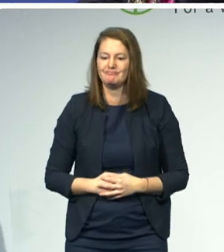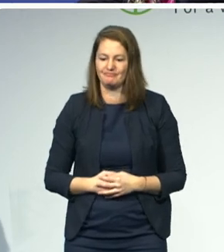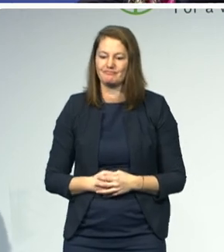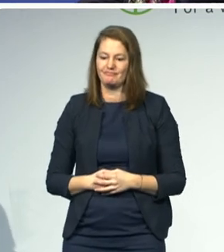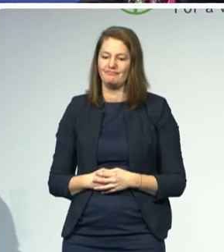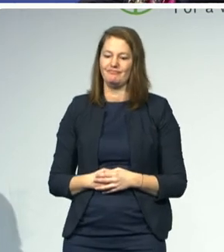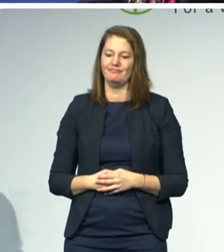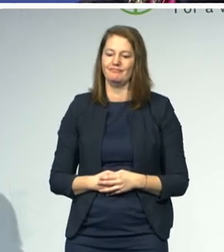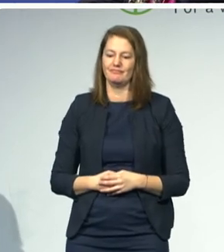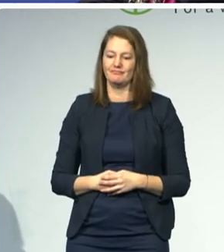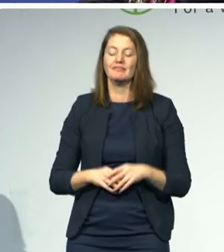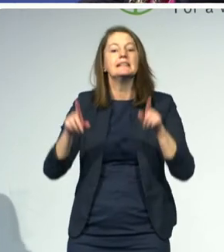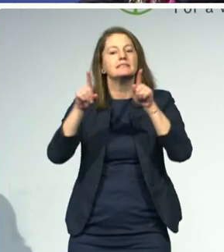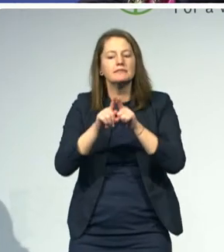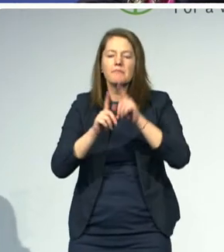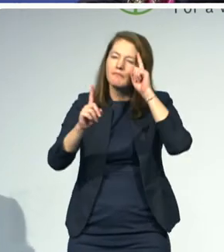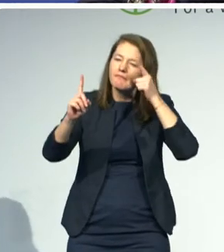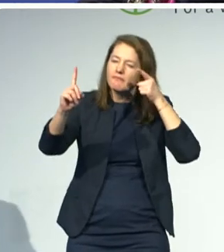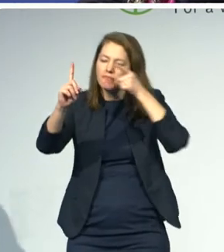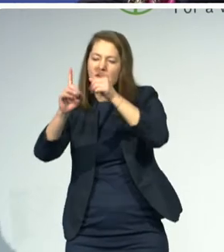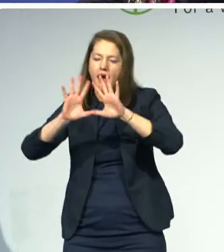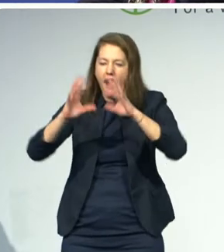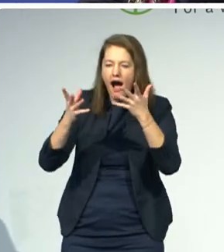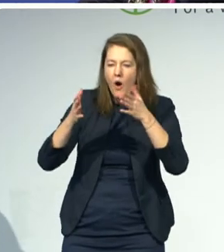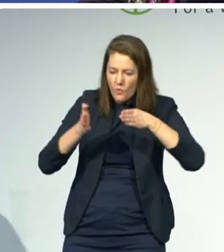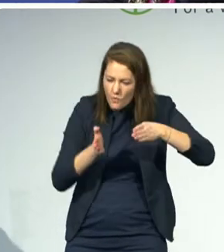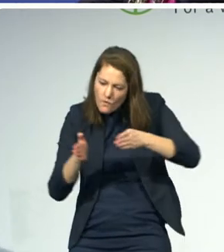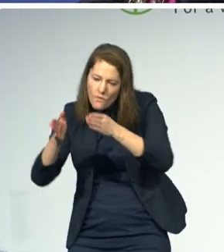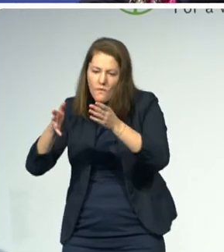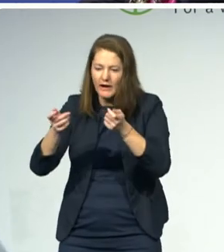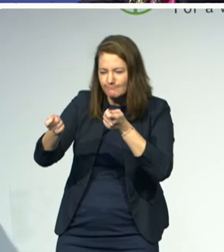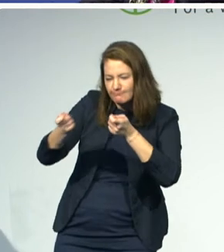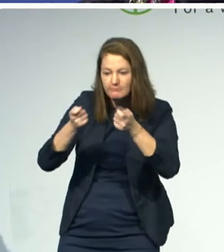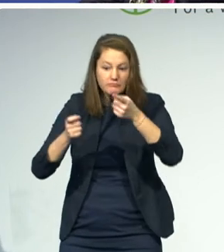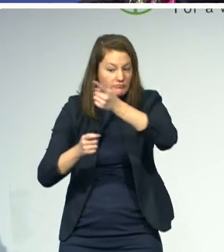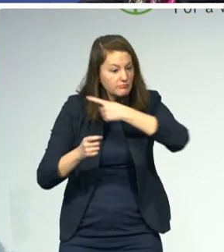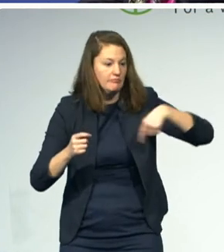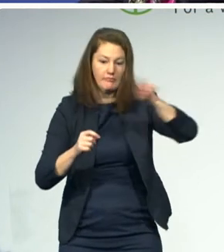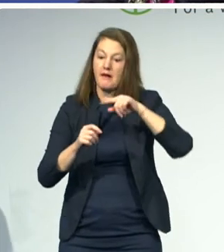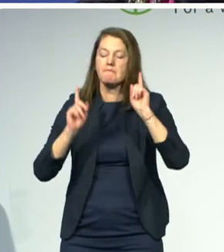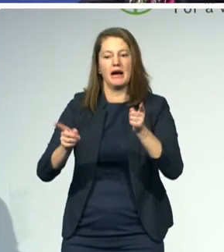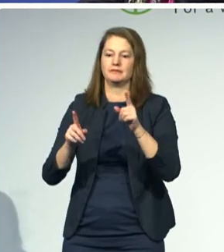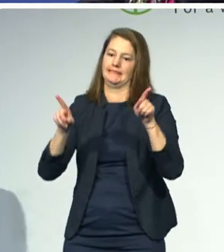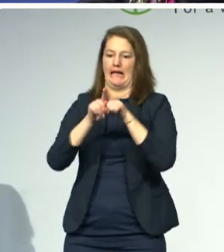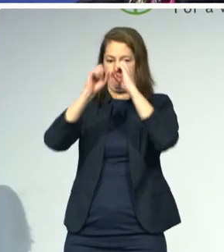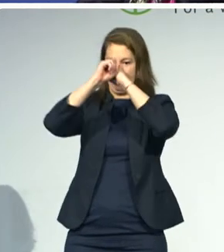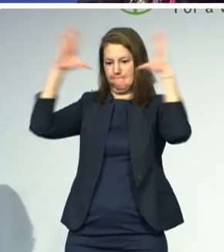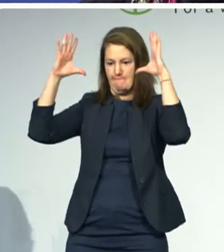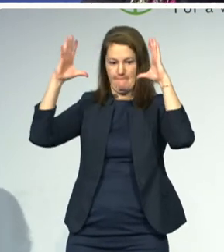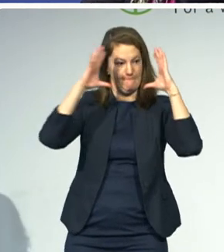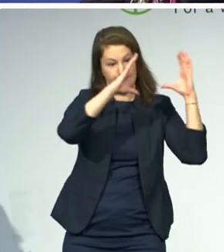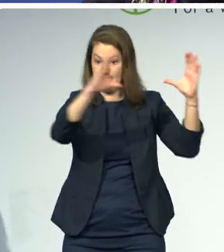speak with one voice, ensure our messaging is fit for purpose, and if we're truly